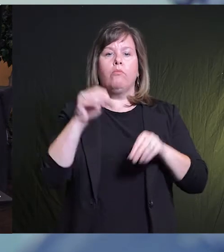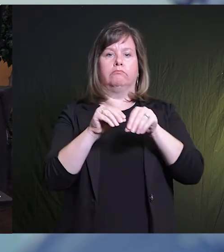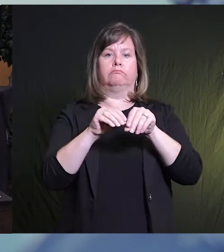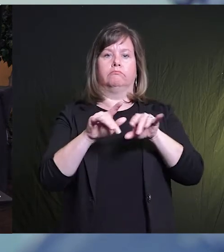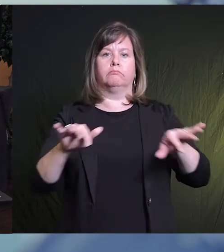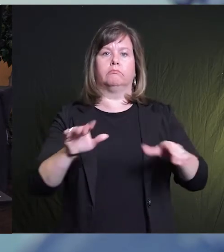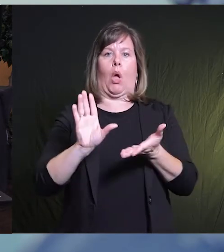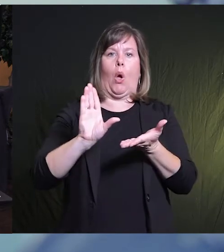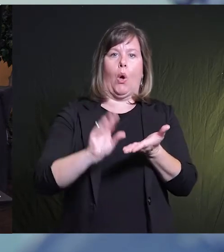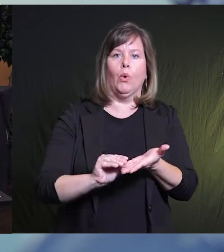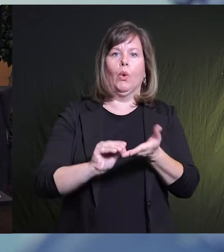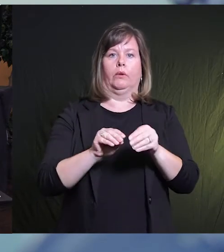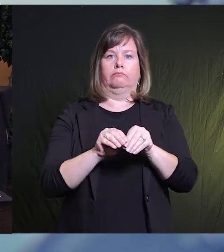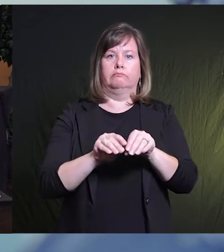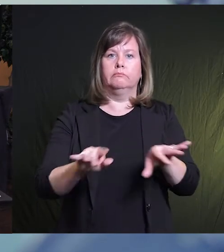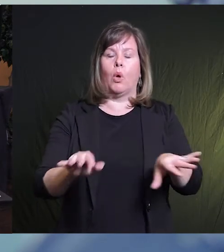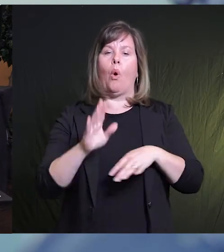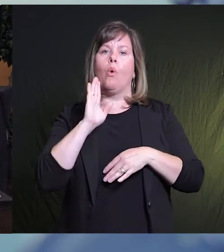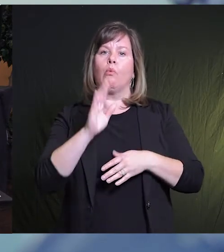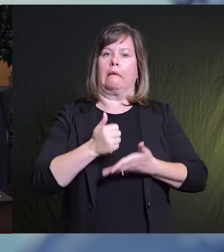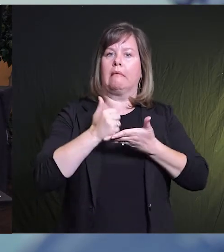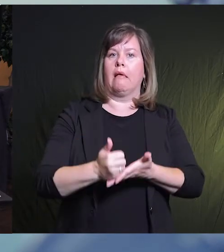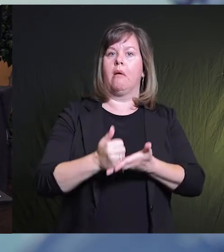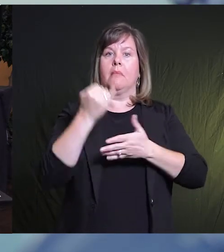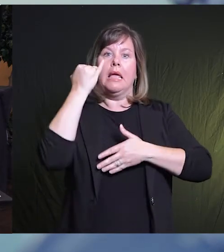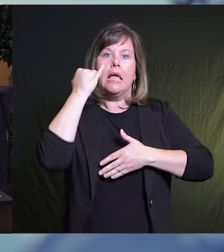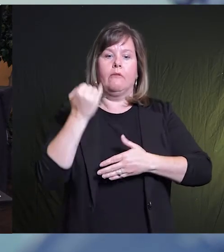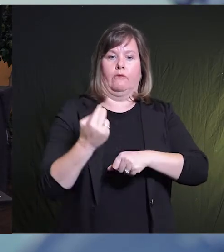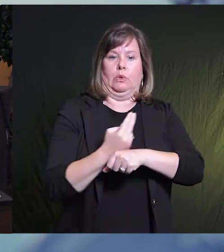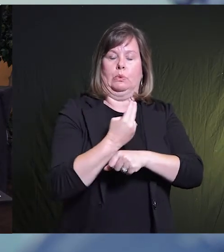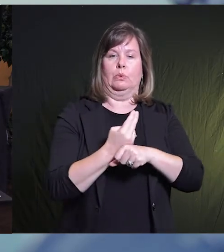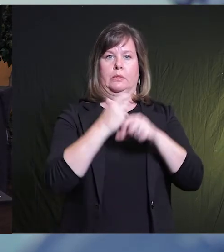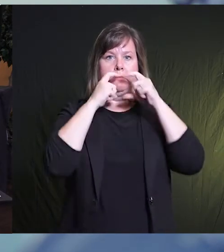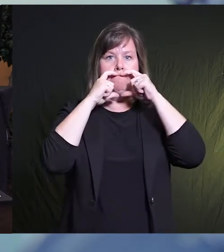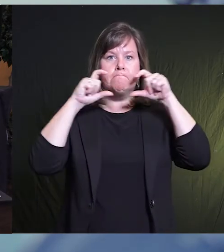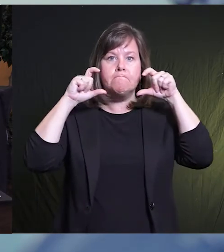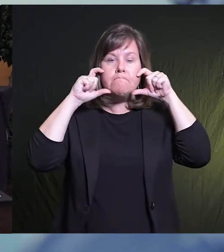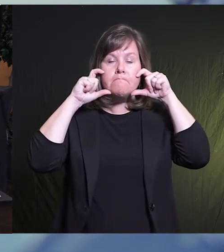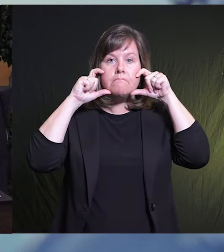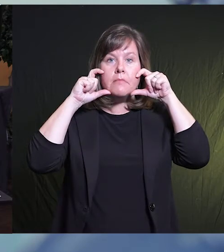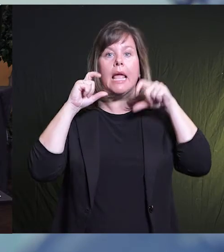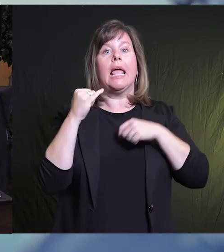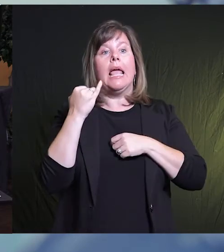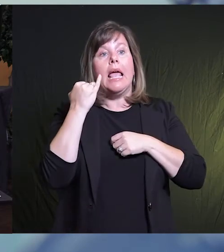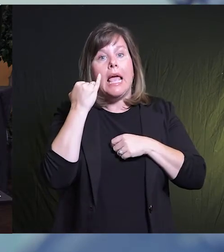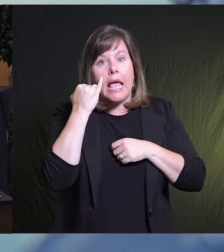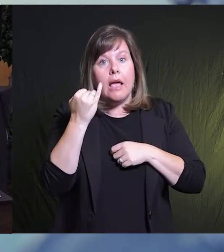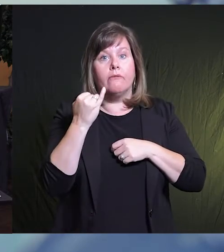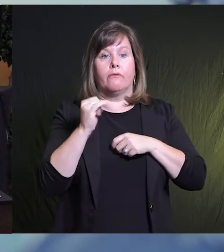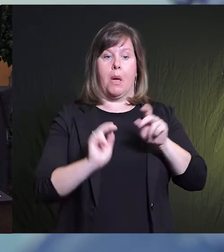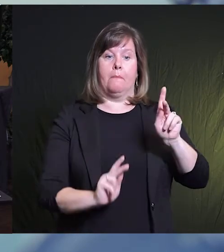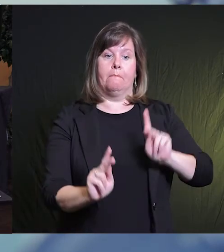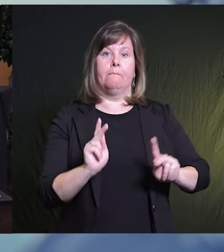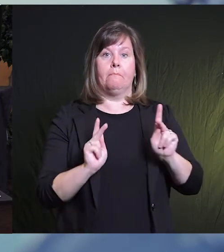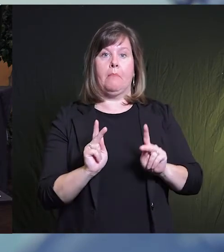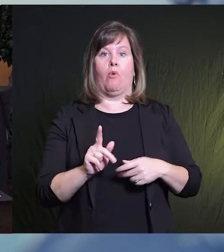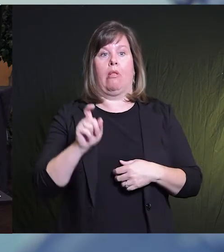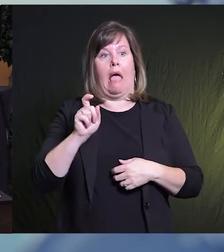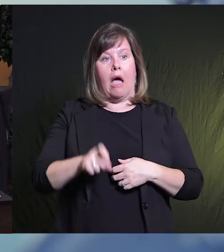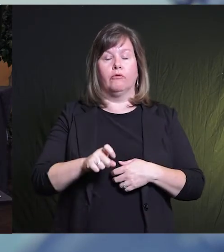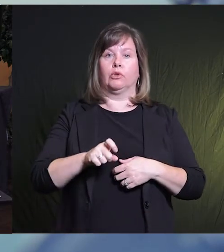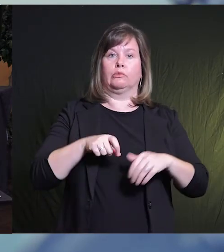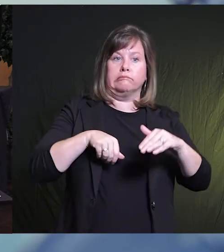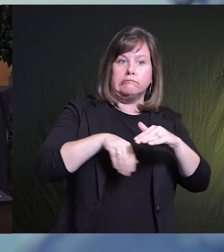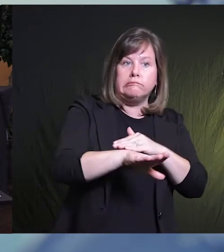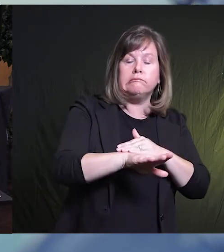epidemic spread. Face mask adoption provides population level benefits even in circumstances where wearers are placed at